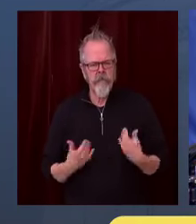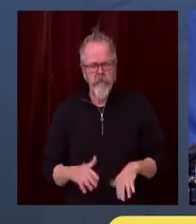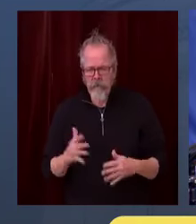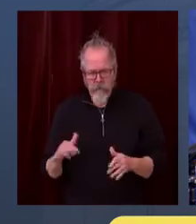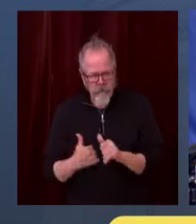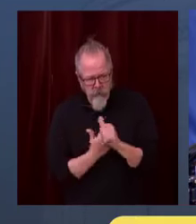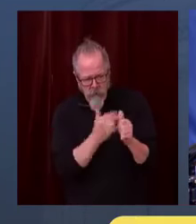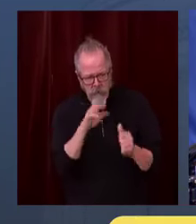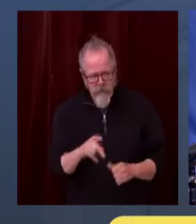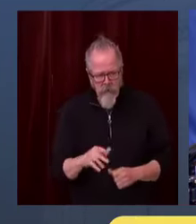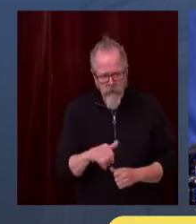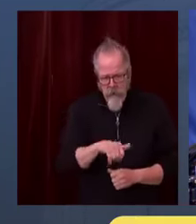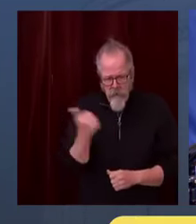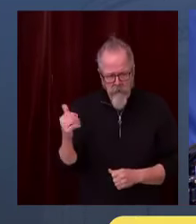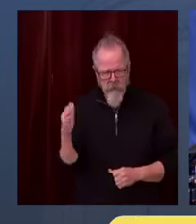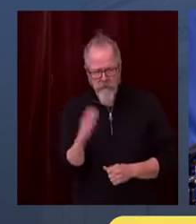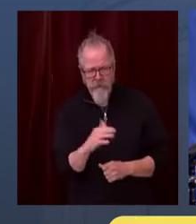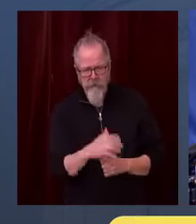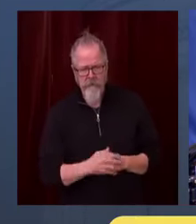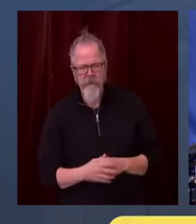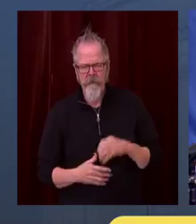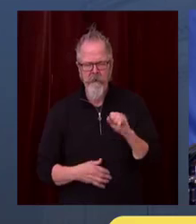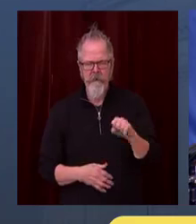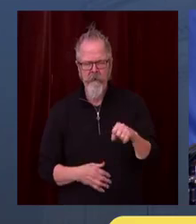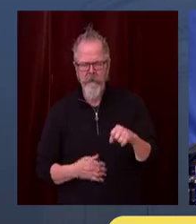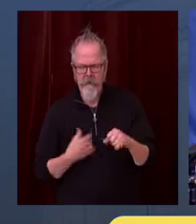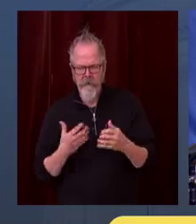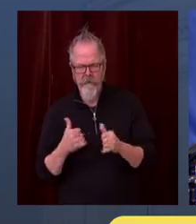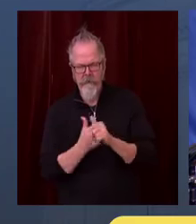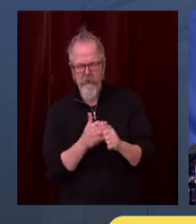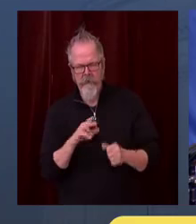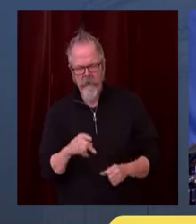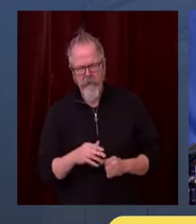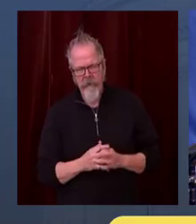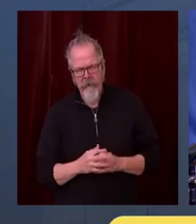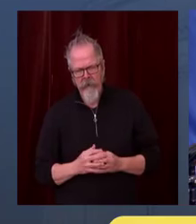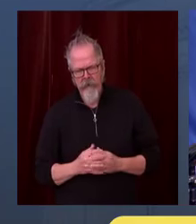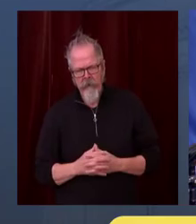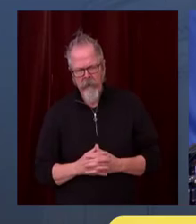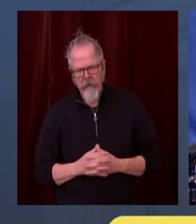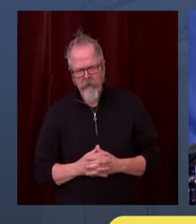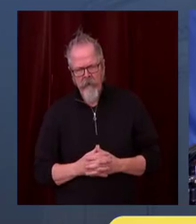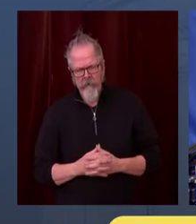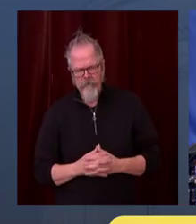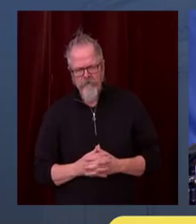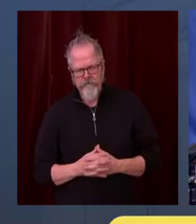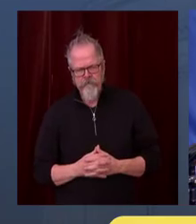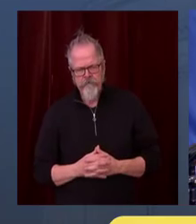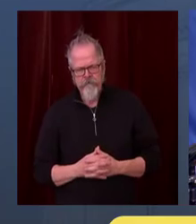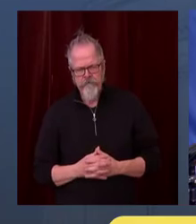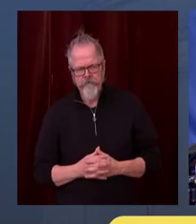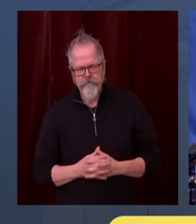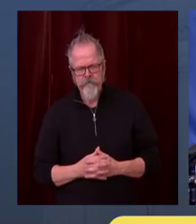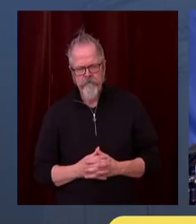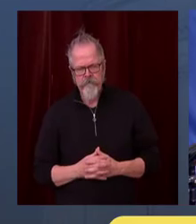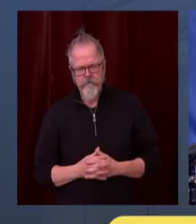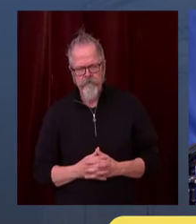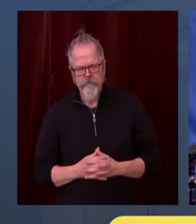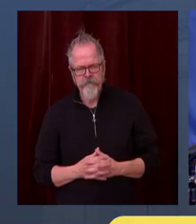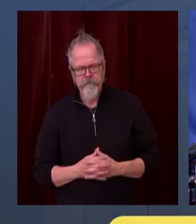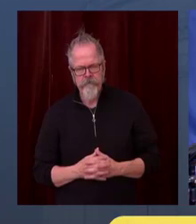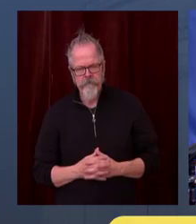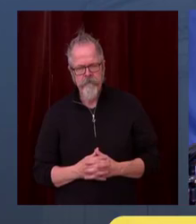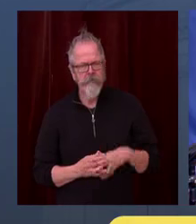Oh, just real quick. What is the, then, difference between that and schools? Is it that they're more